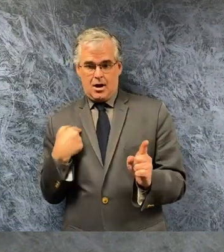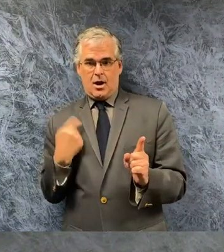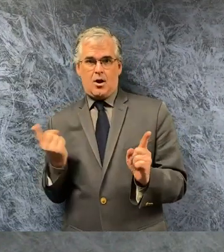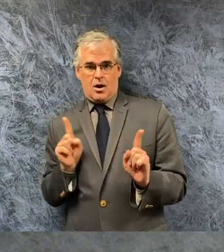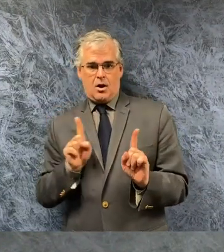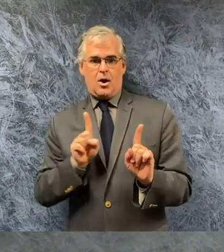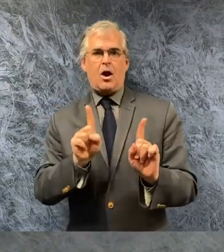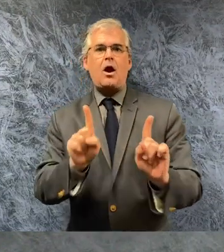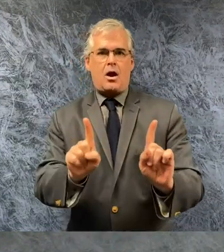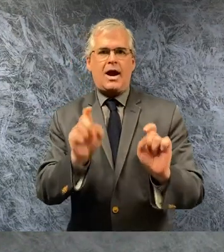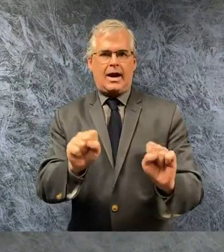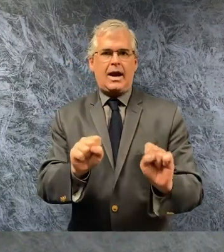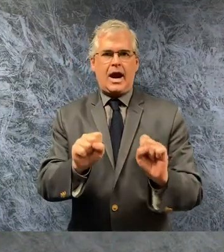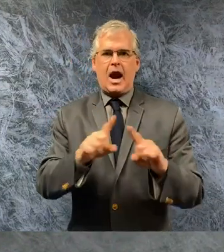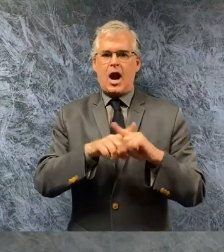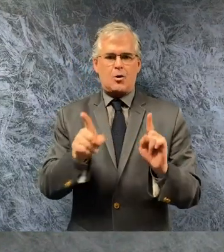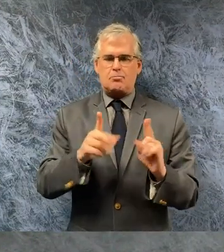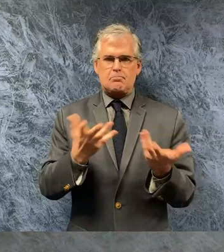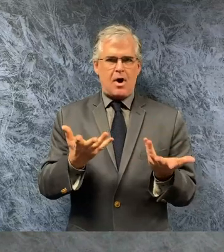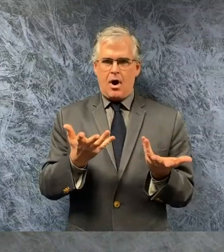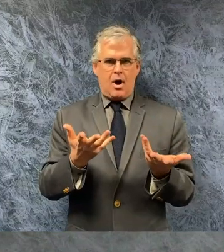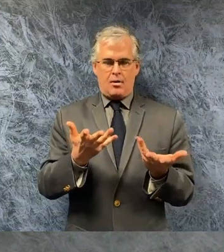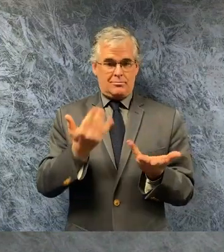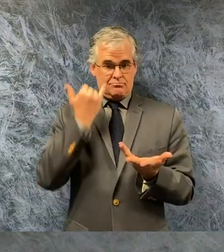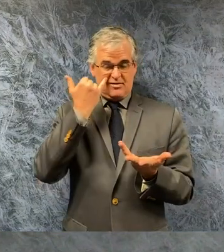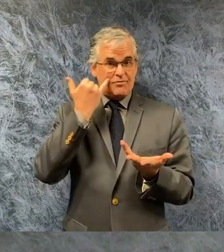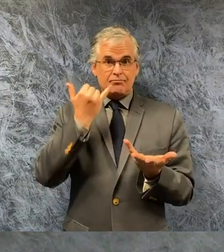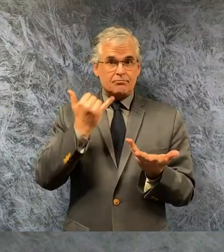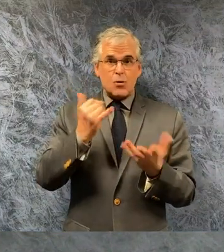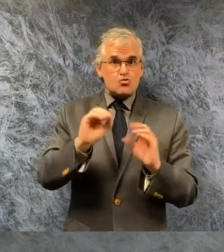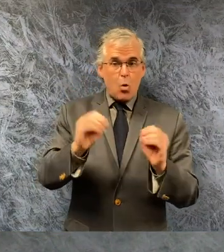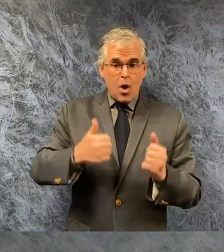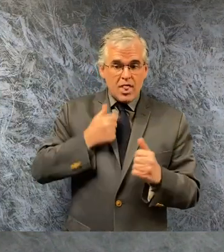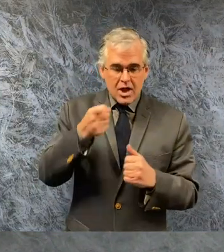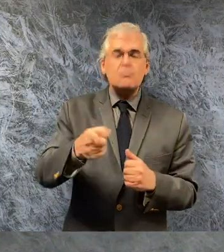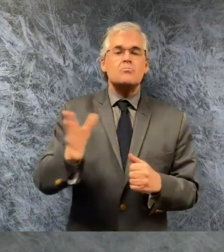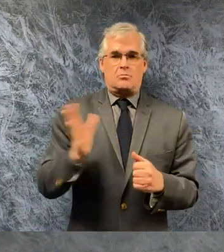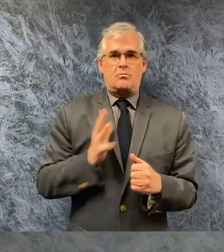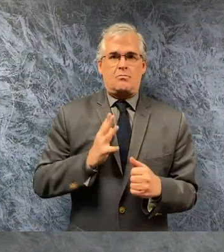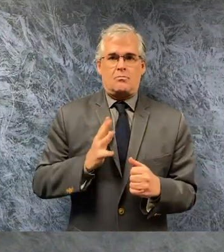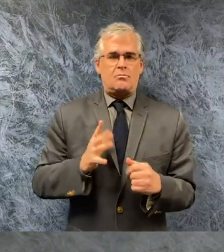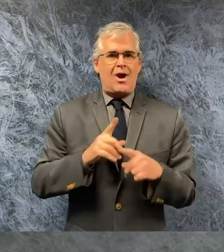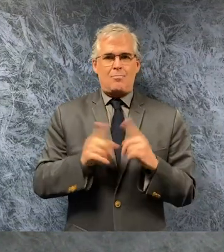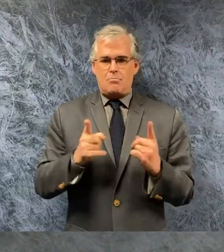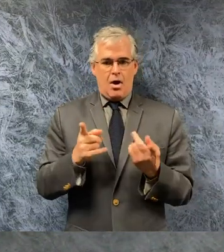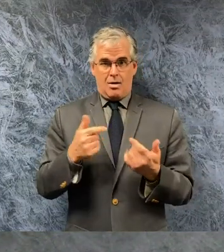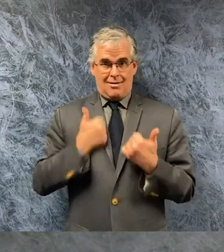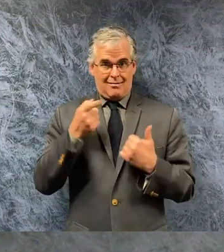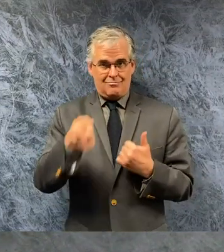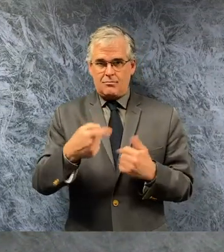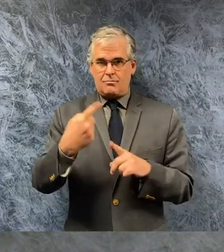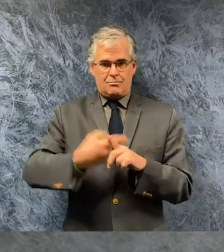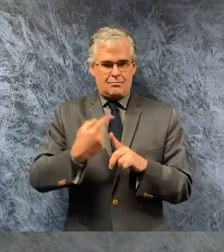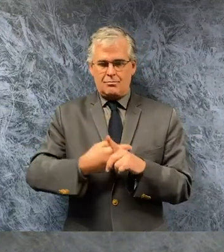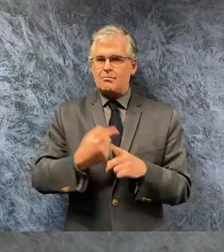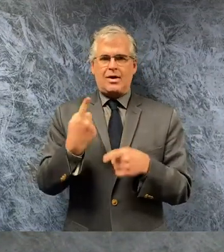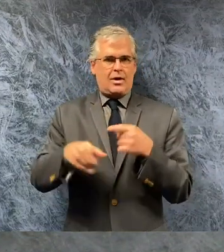met but realtors can no longer hold an open house for a period of time for multiple prospective buyers to visit